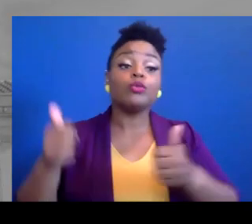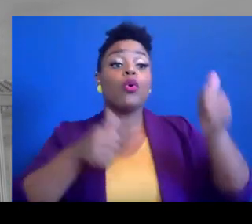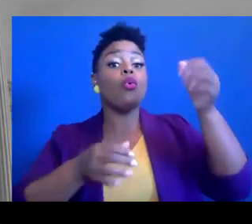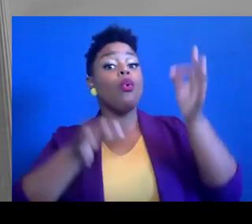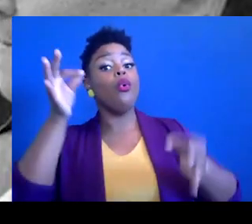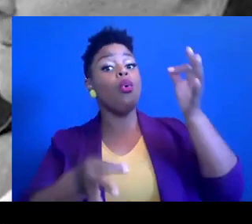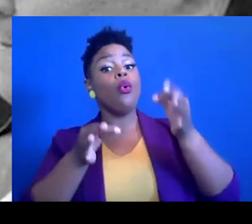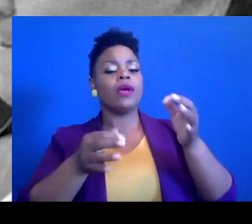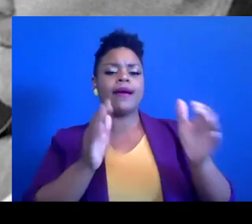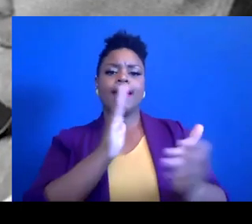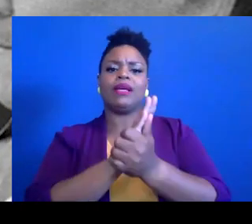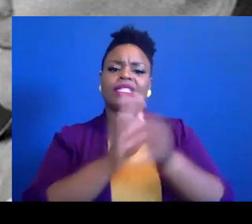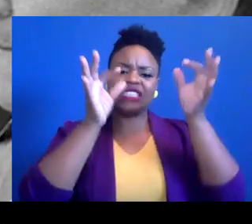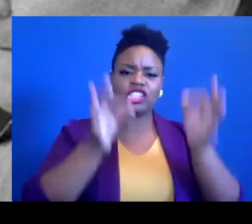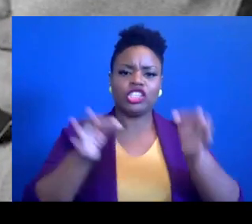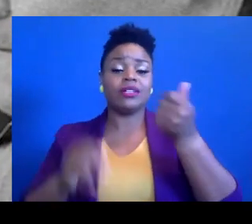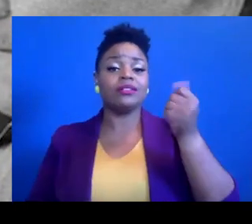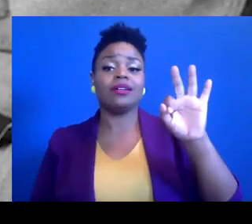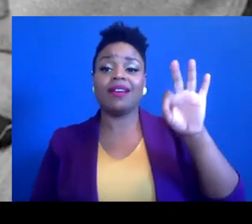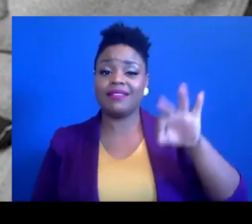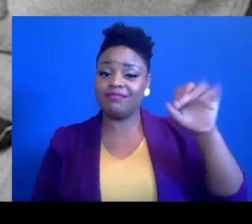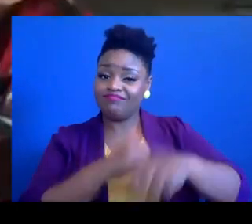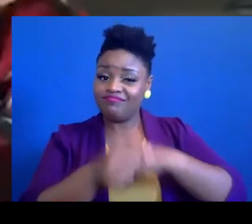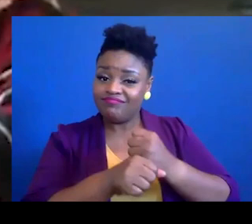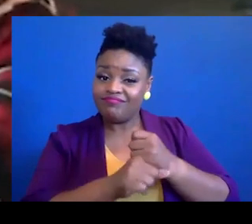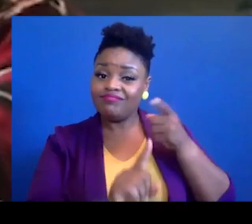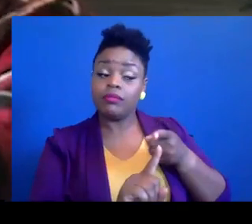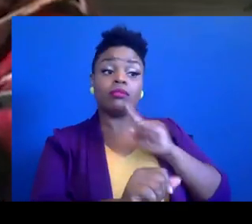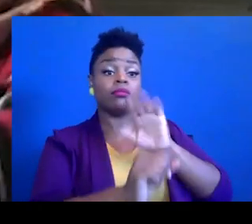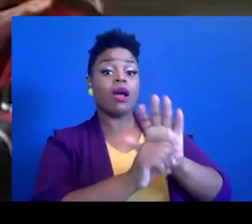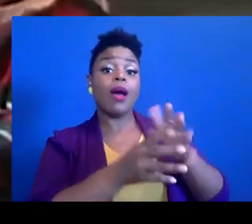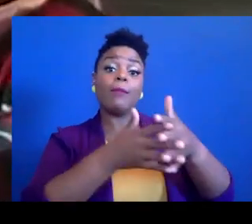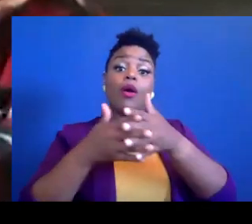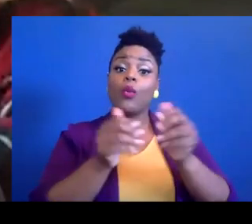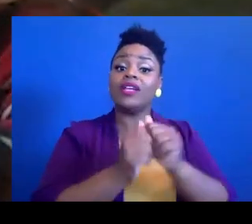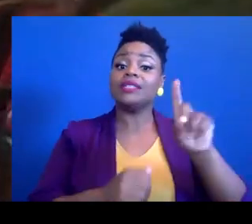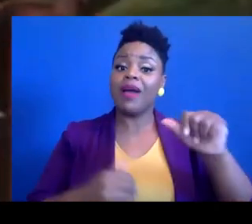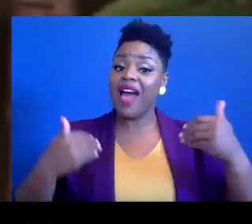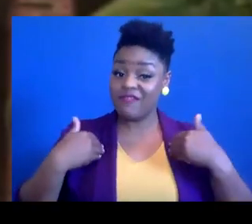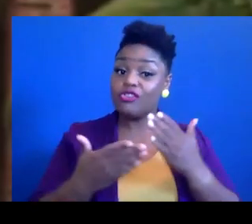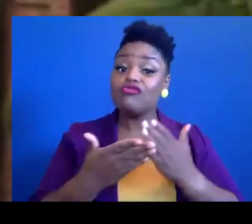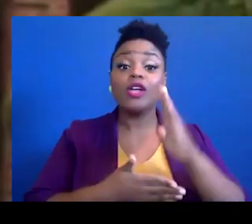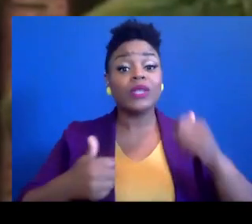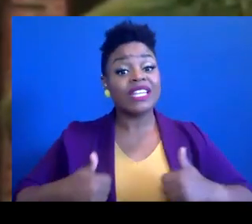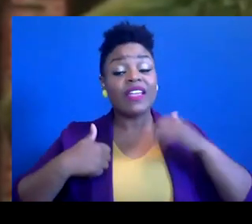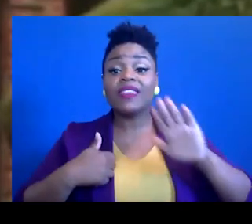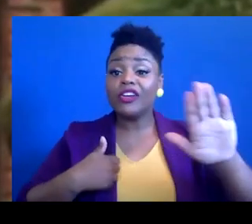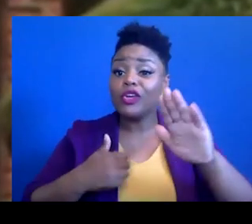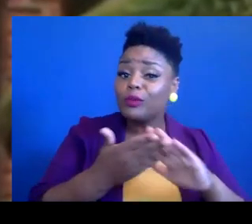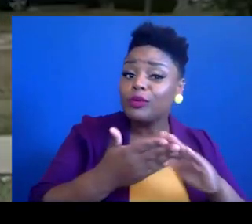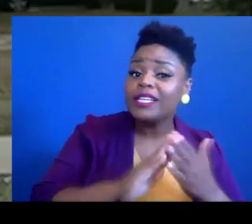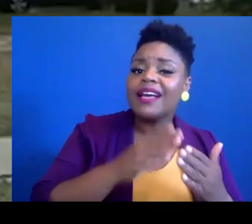the Olmstead decision in 1999. This affirmed that Americans with Disabilities have a right to live in their community